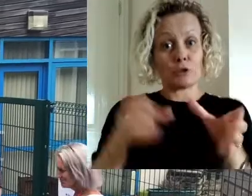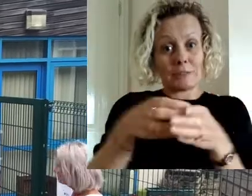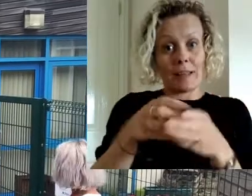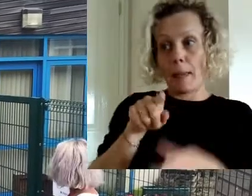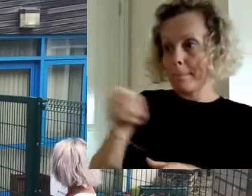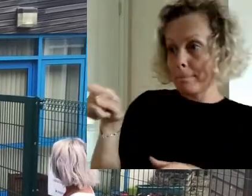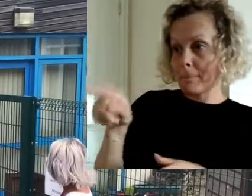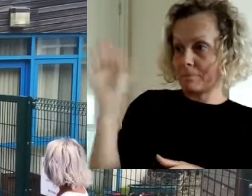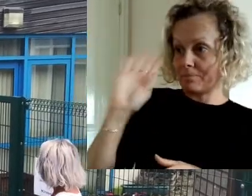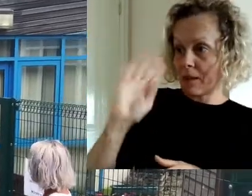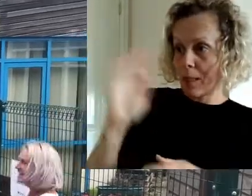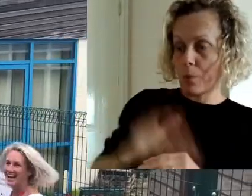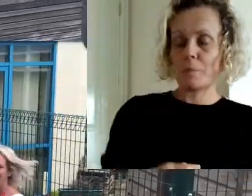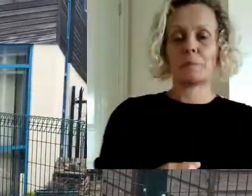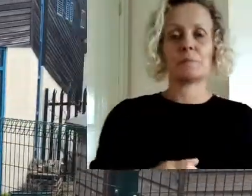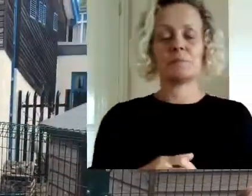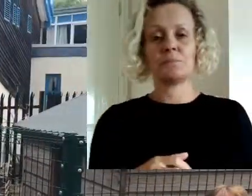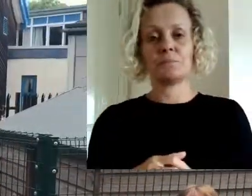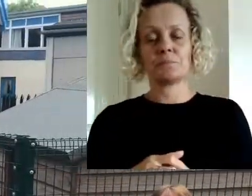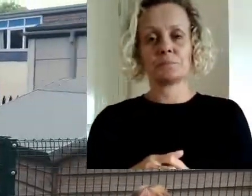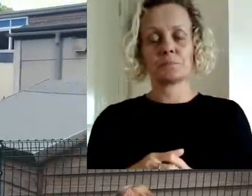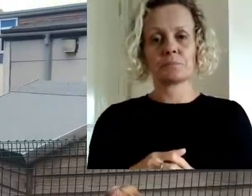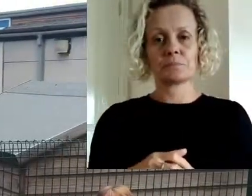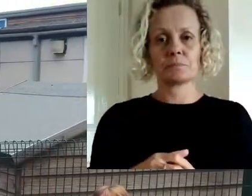team. Do want to say hello guys? Hi!